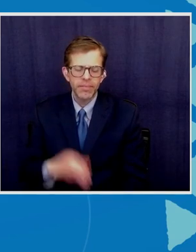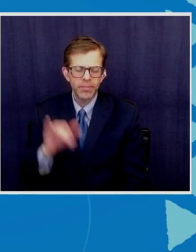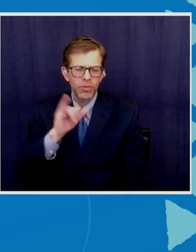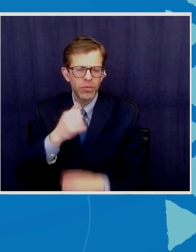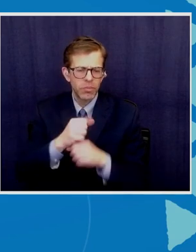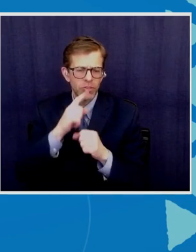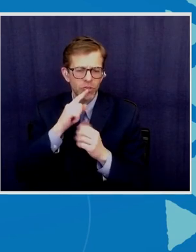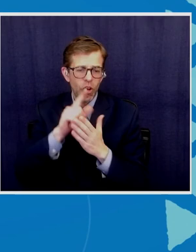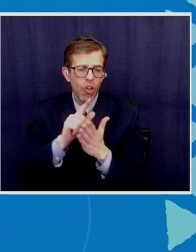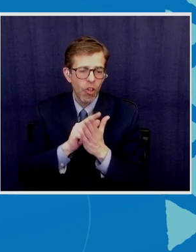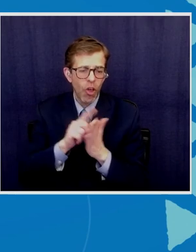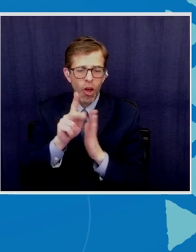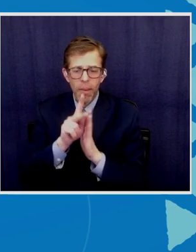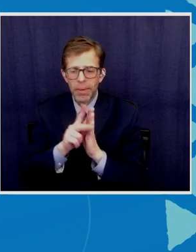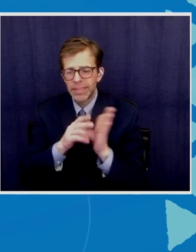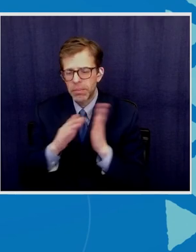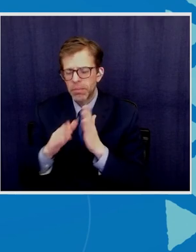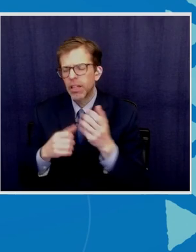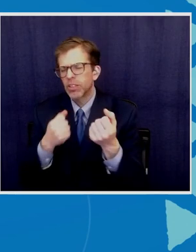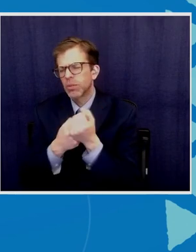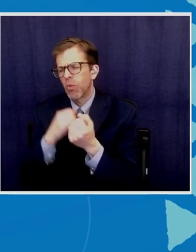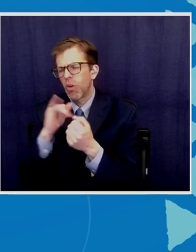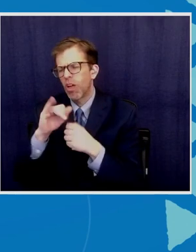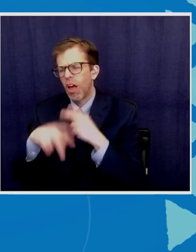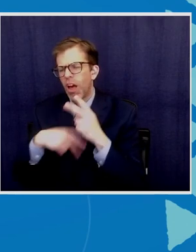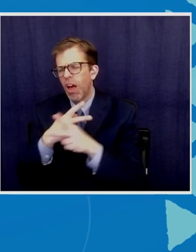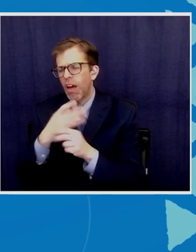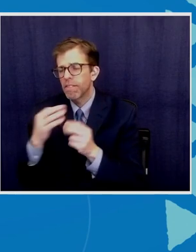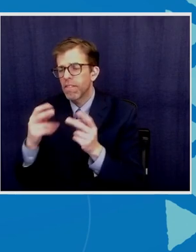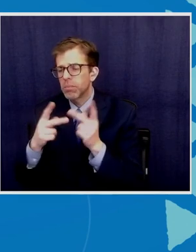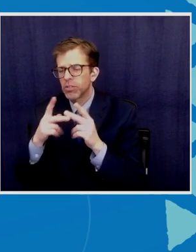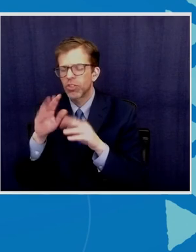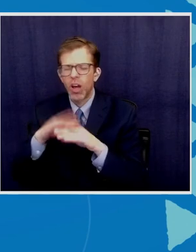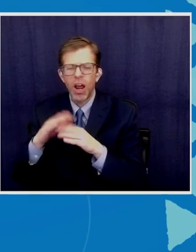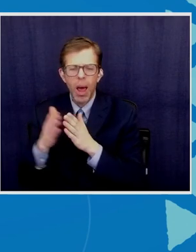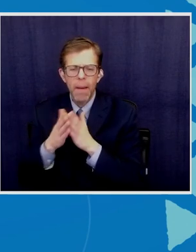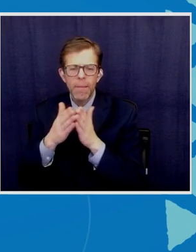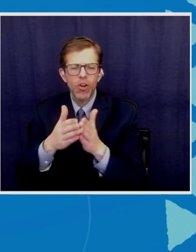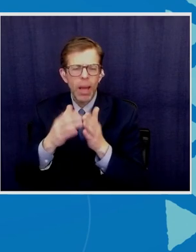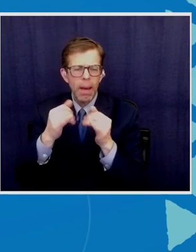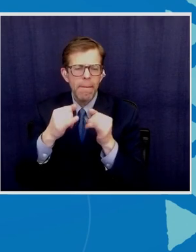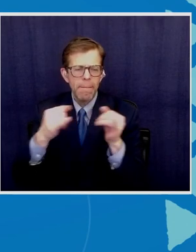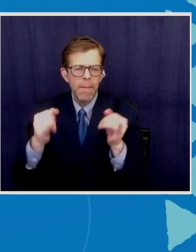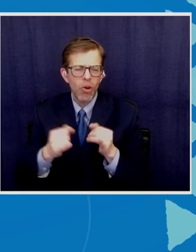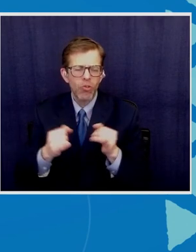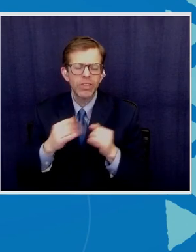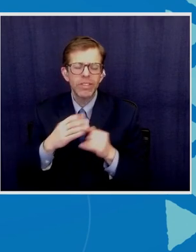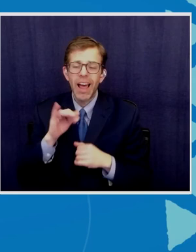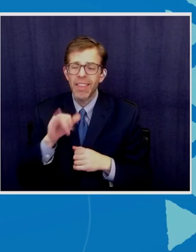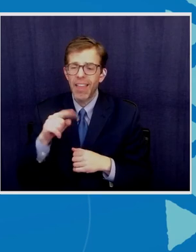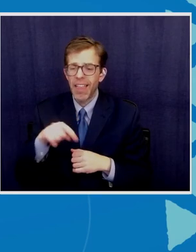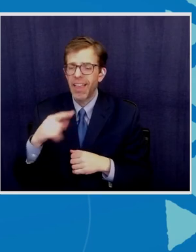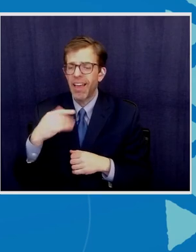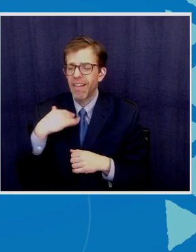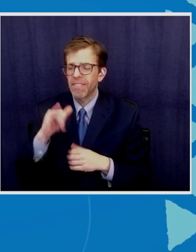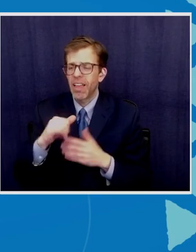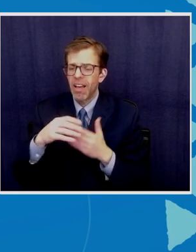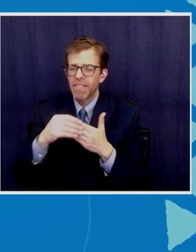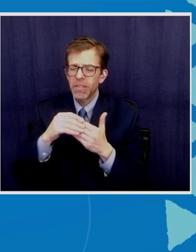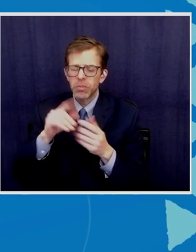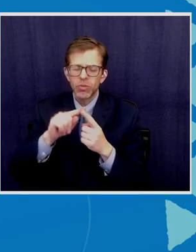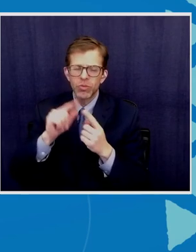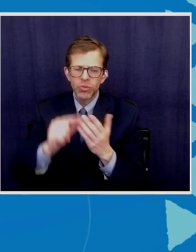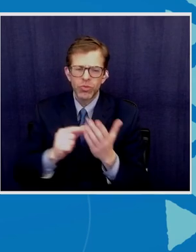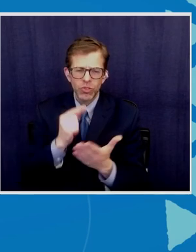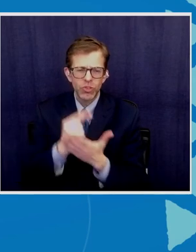support those types of positions on maritime boundaries. And that they have the flexibility to ensure we